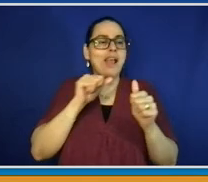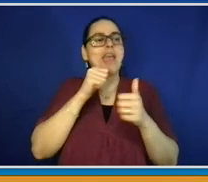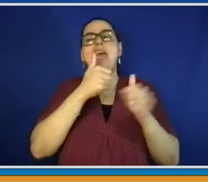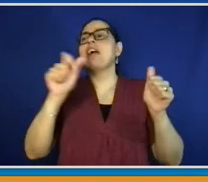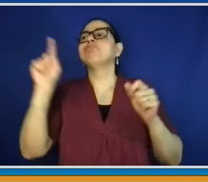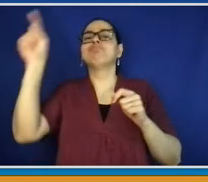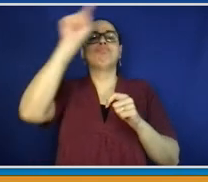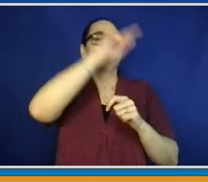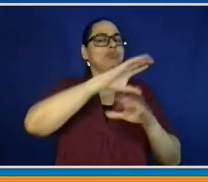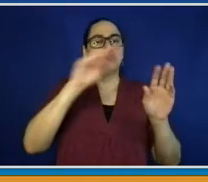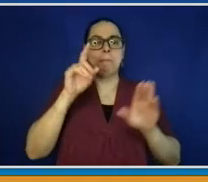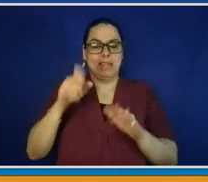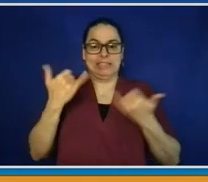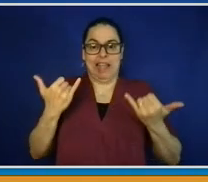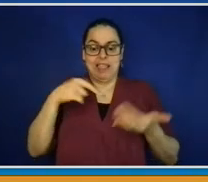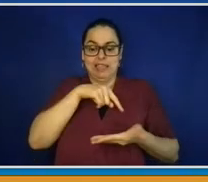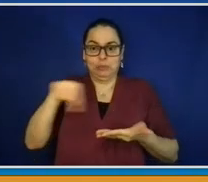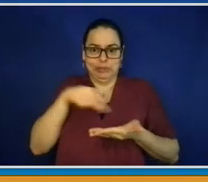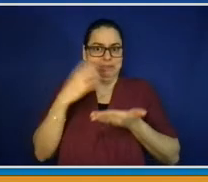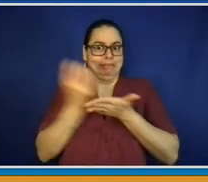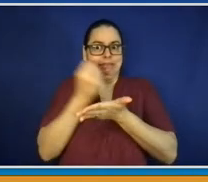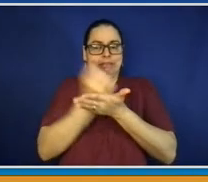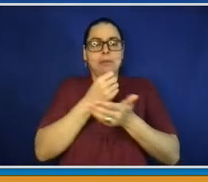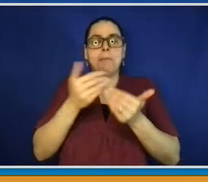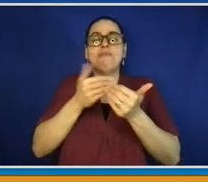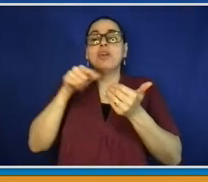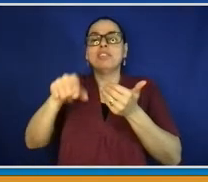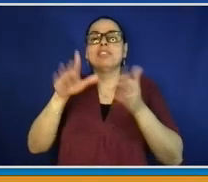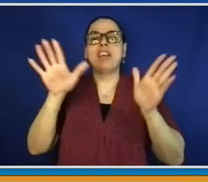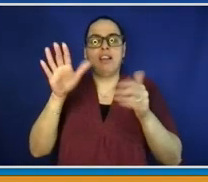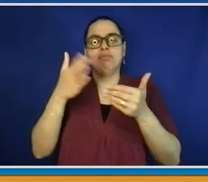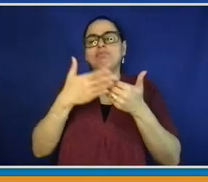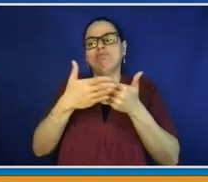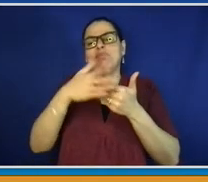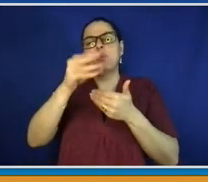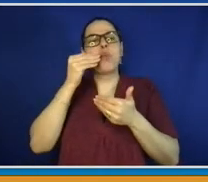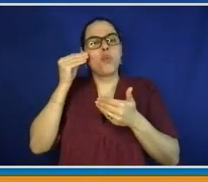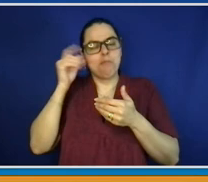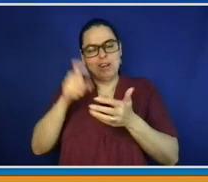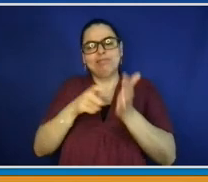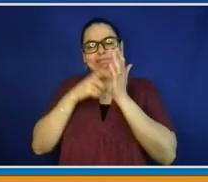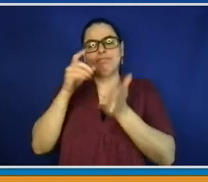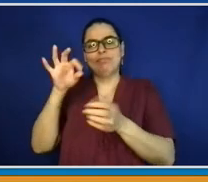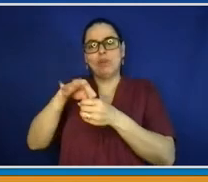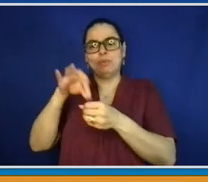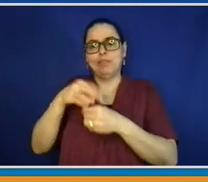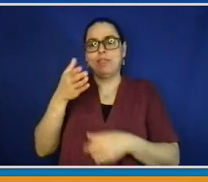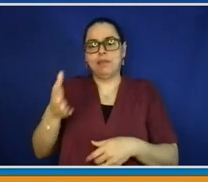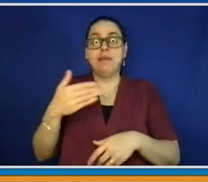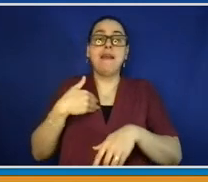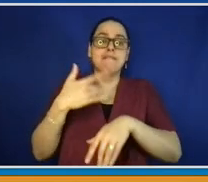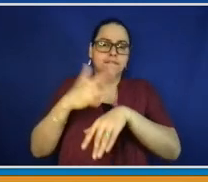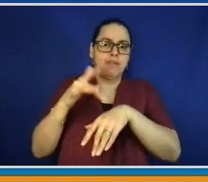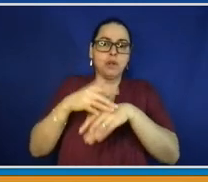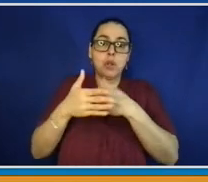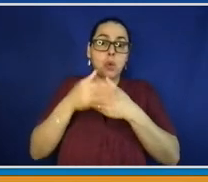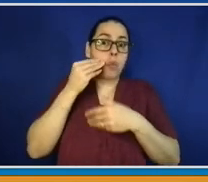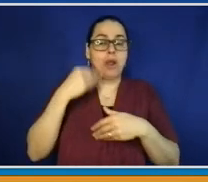Elections website. I'm sure that we're putting it up on the screen. Or the Westchester County Board of Elections site. That's at